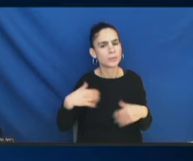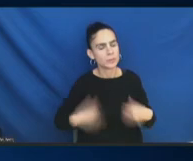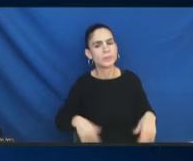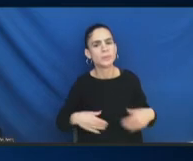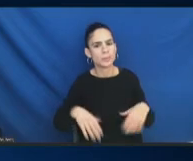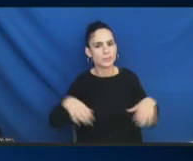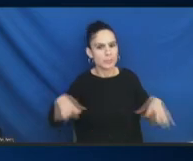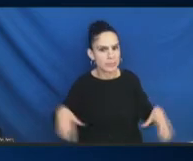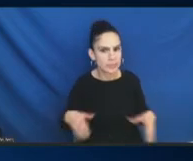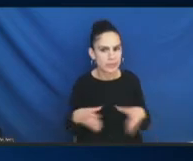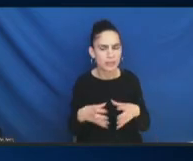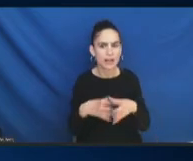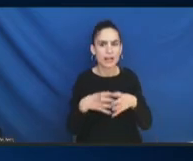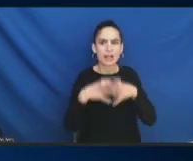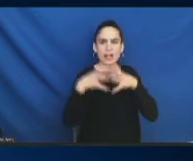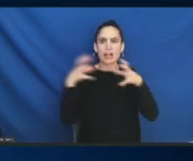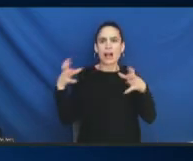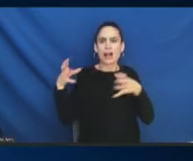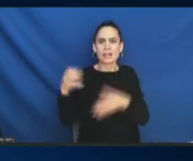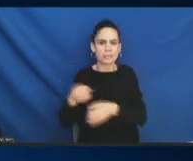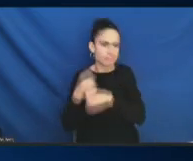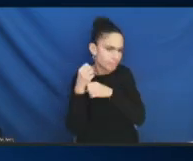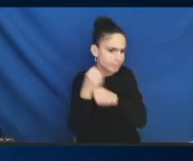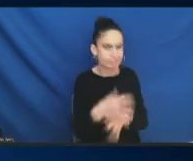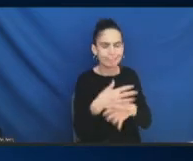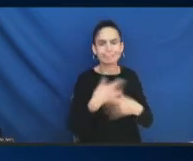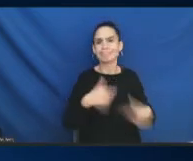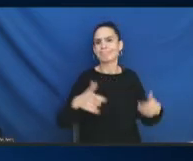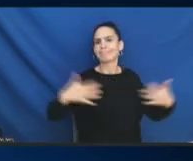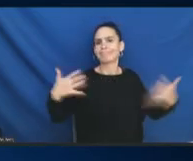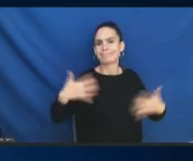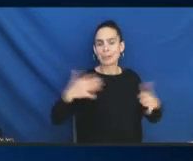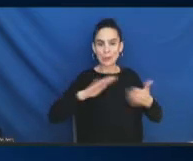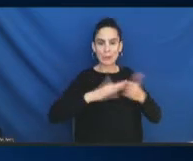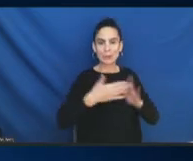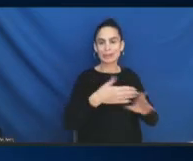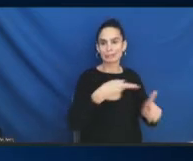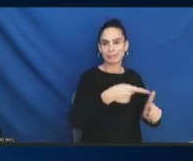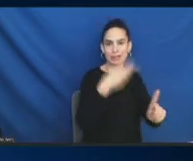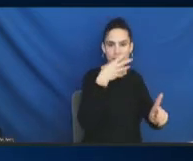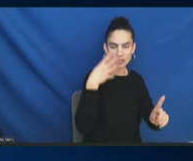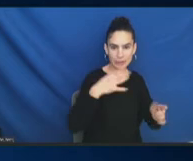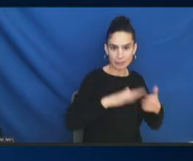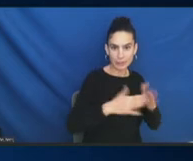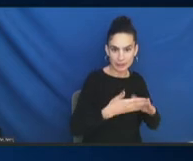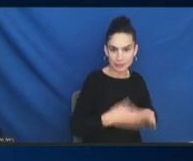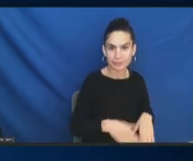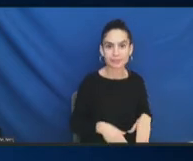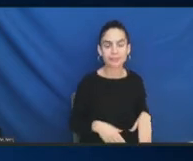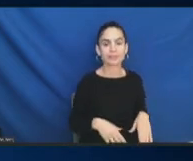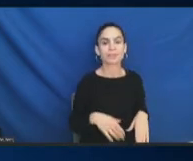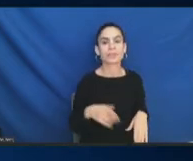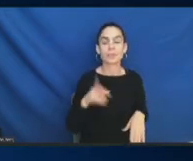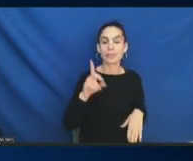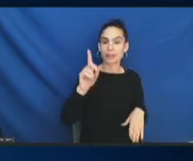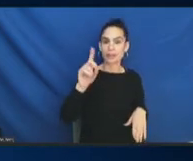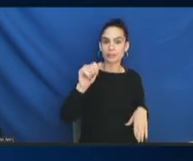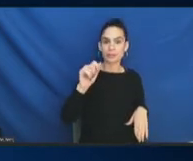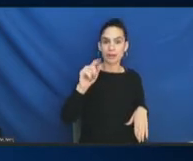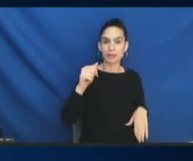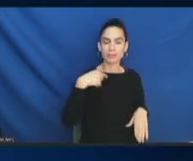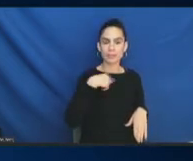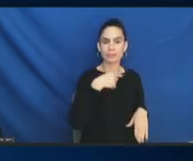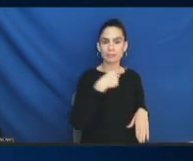immigrant communities. And given the data that Karthik shared with us about who, you know, who parts of our immigrant communities